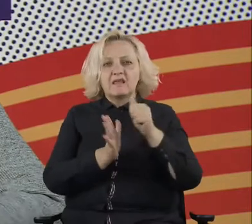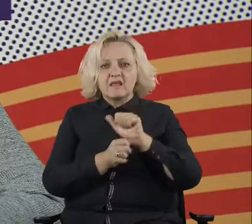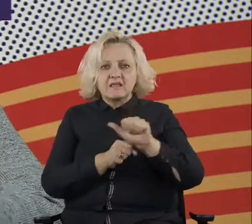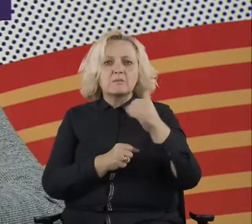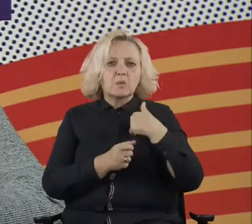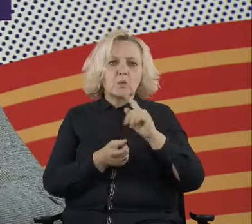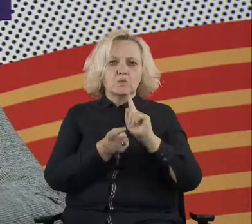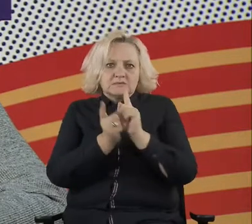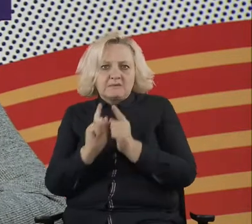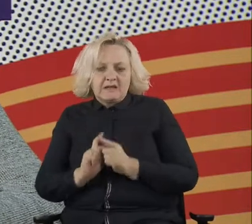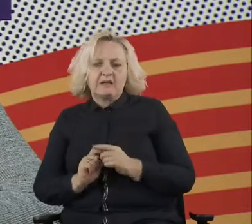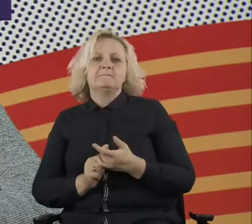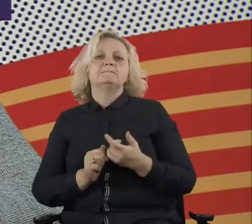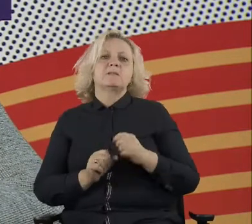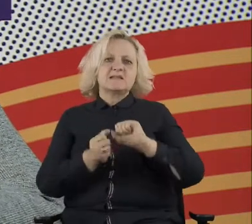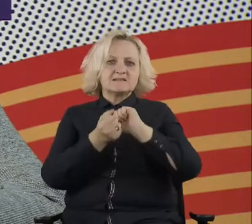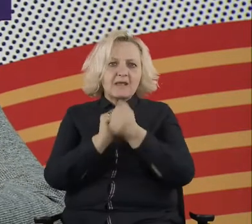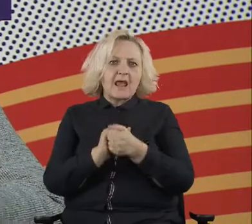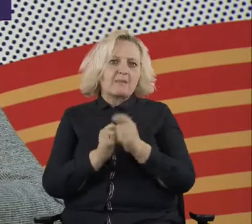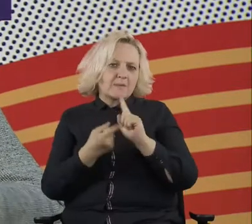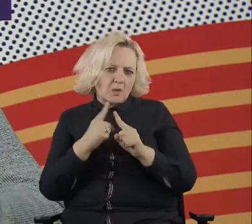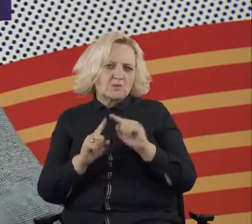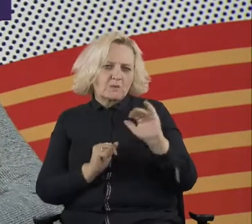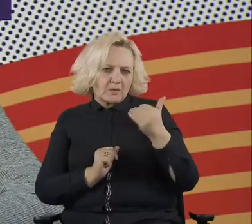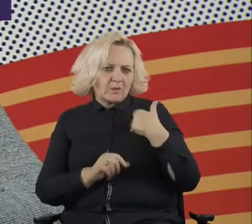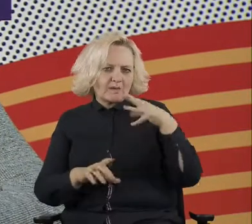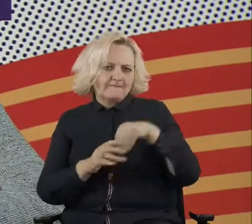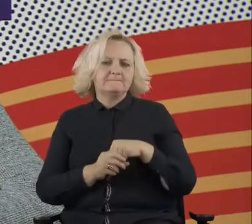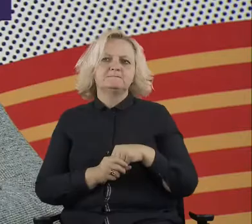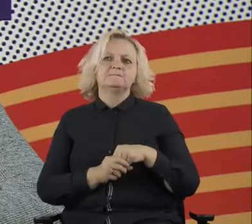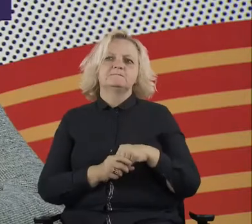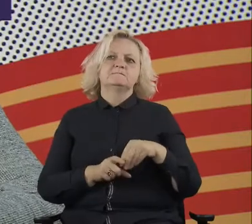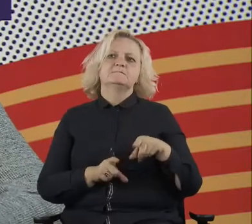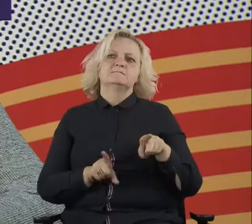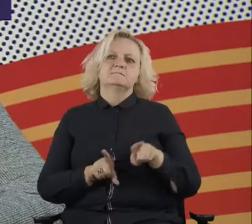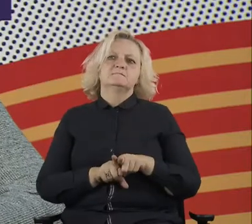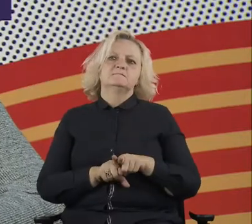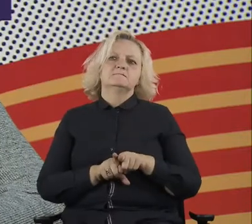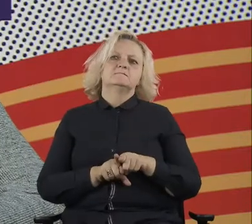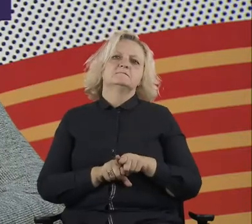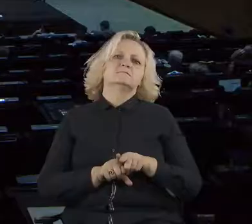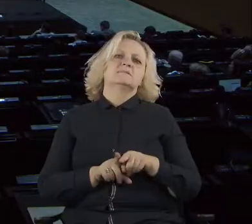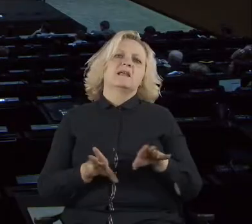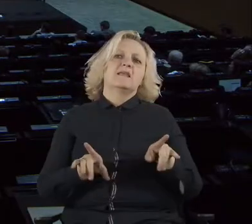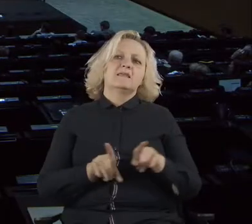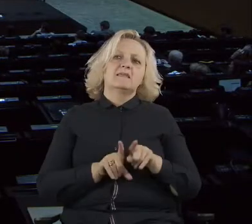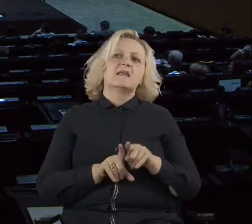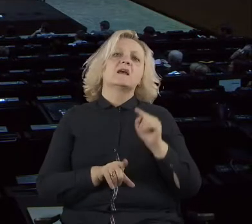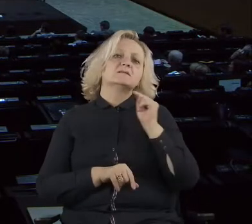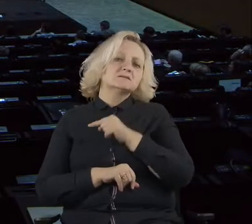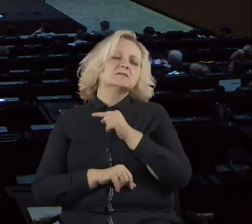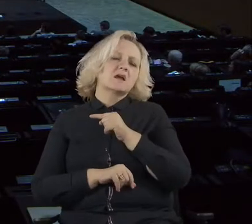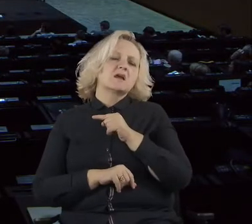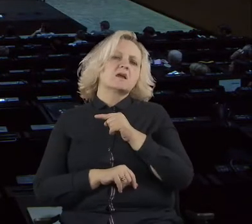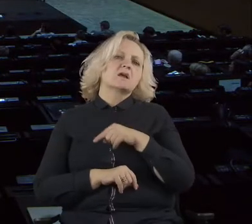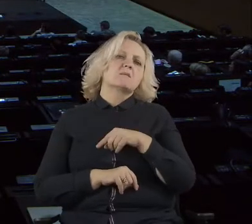was straight out of the spring, 15 movement and so on. Uh, also some years later, how these very similar technologies, they were being used